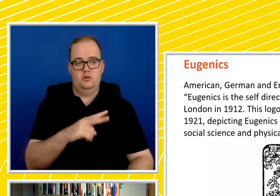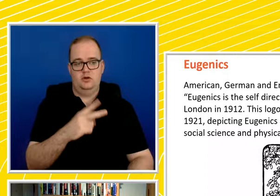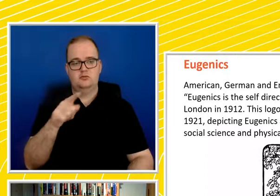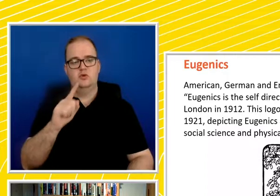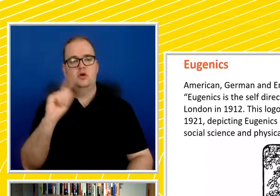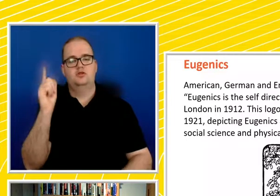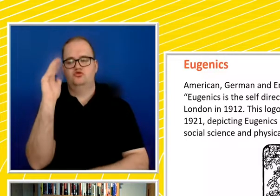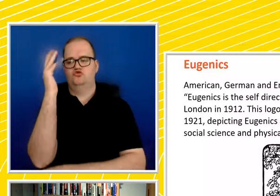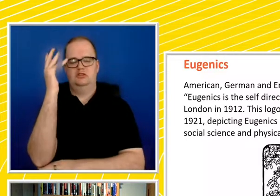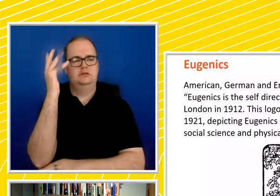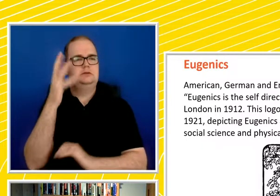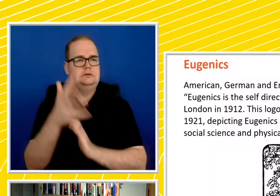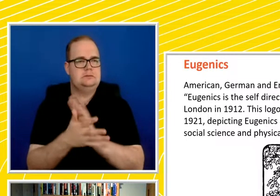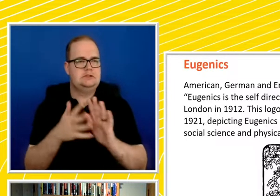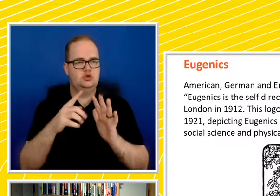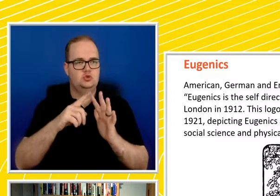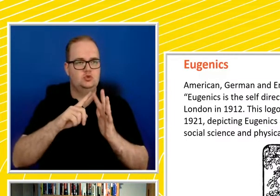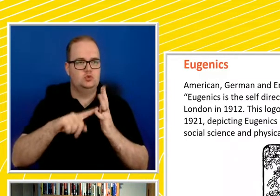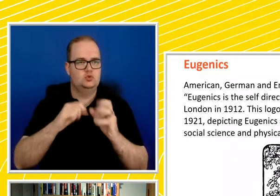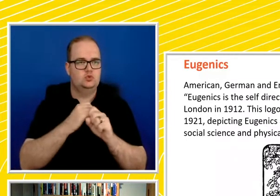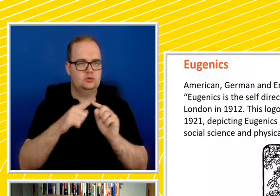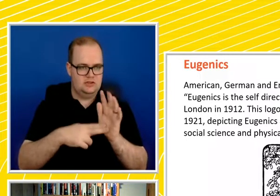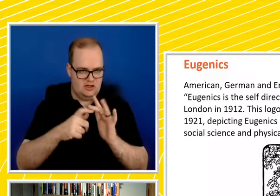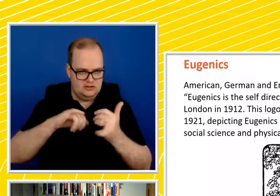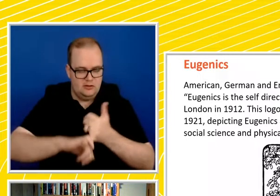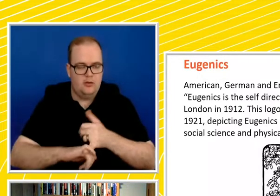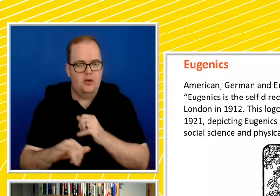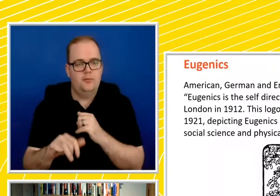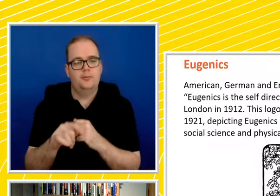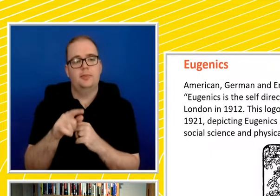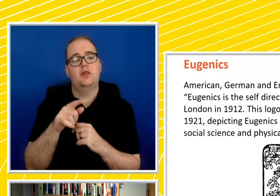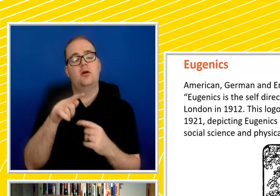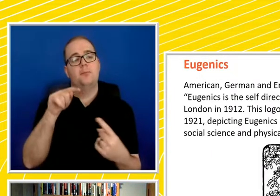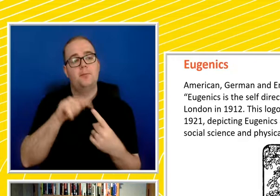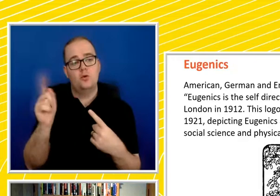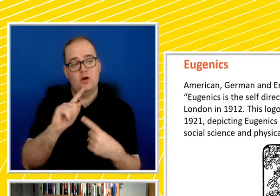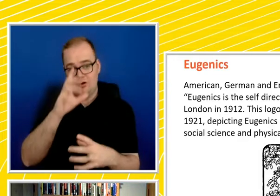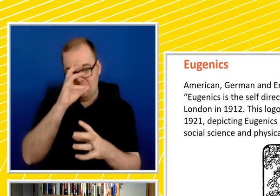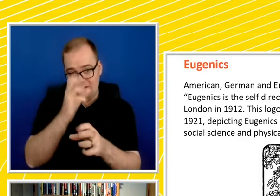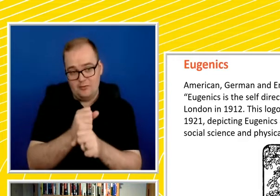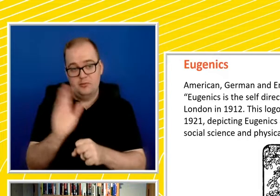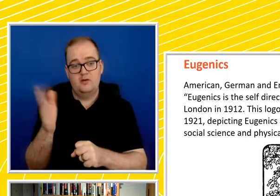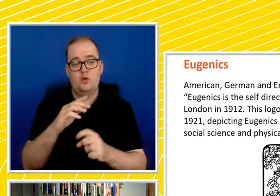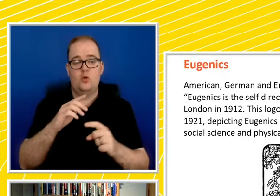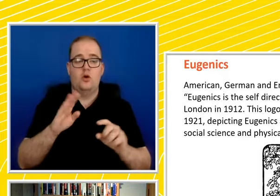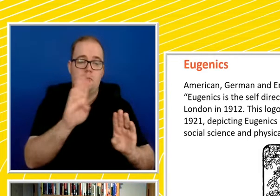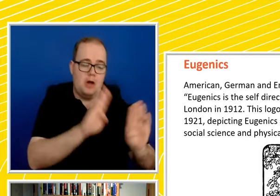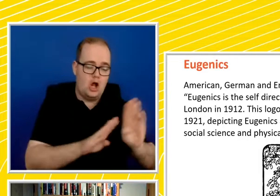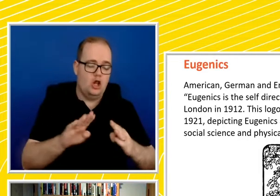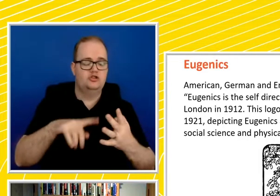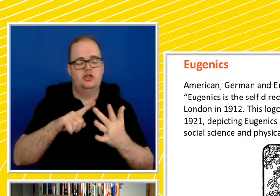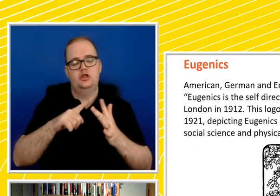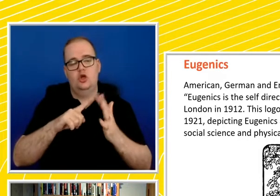eugenics. And they're arguing that all of these disciplines, genetics, biology, statistics,